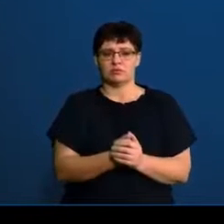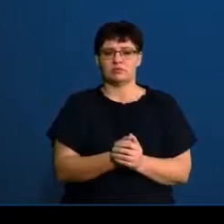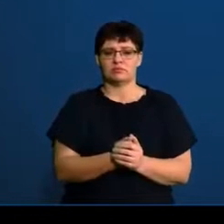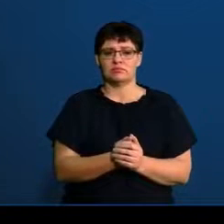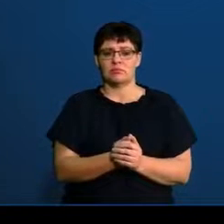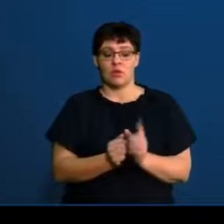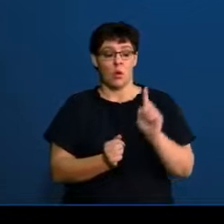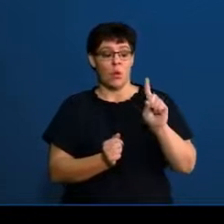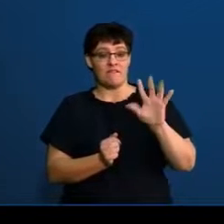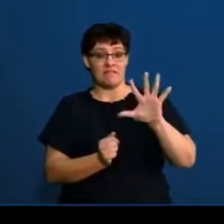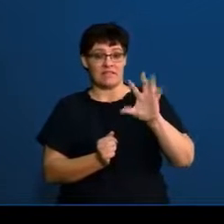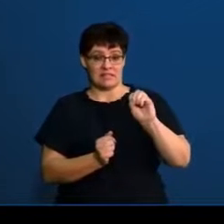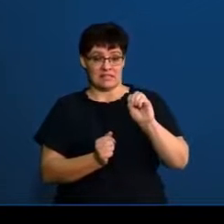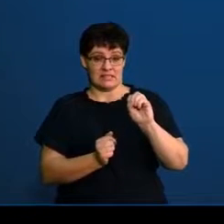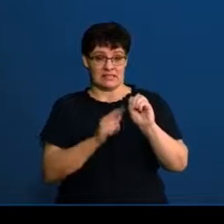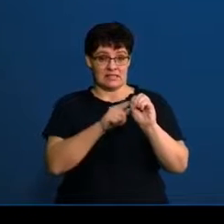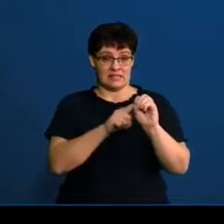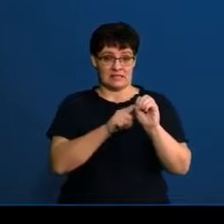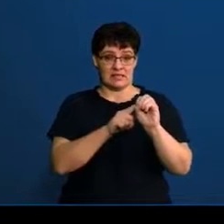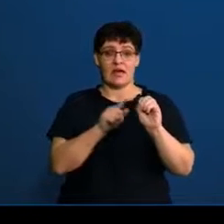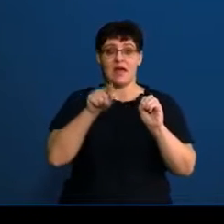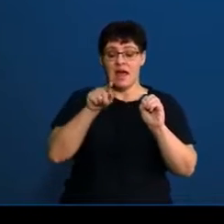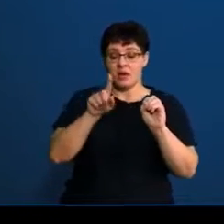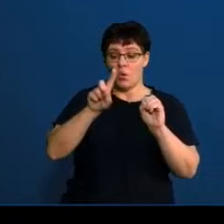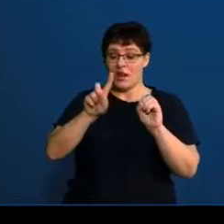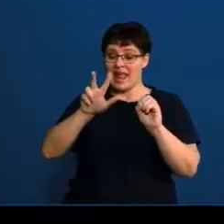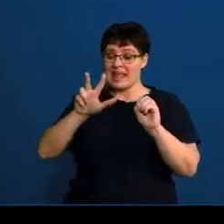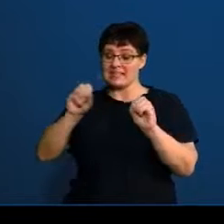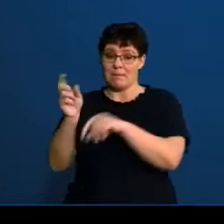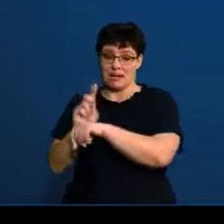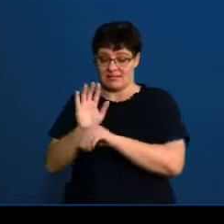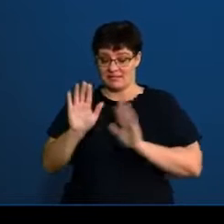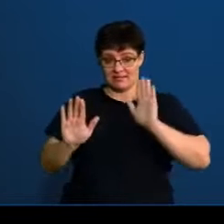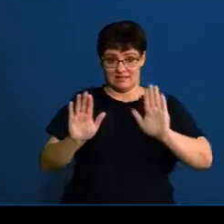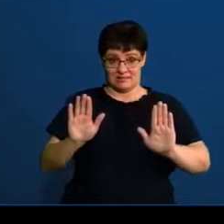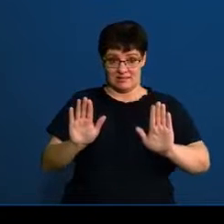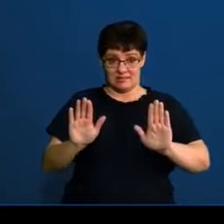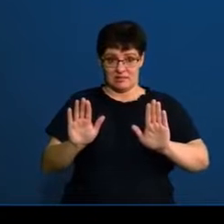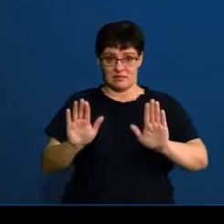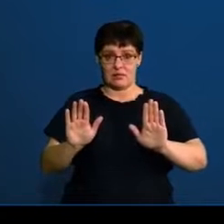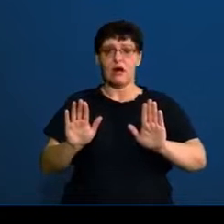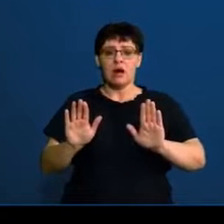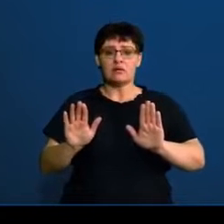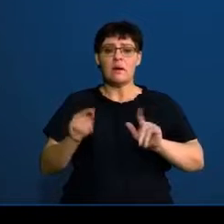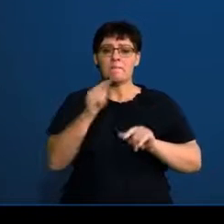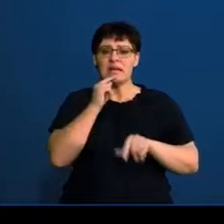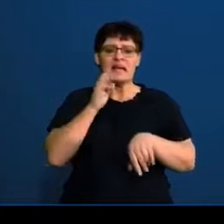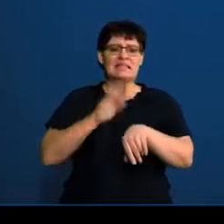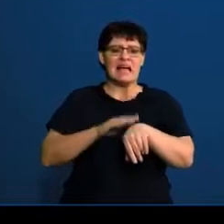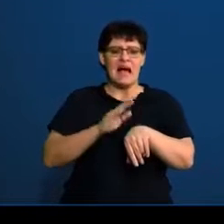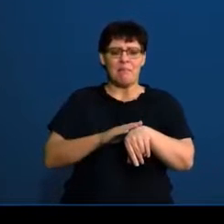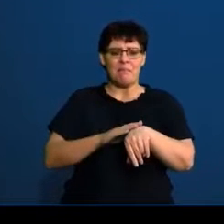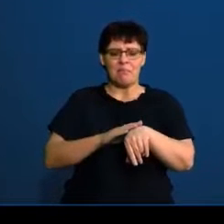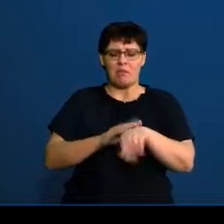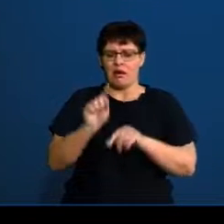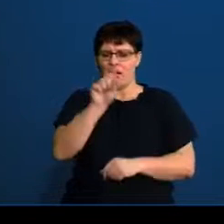So I've got 150 marks in 180 minutes. So I want to know how long I've got. Now I always write